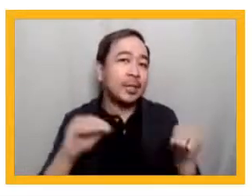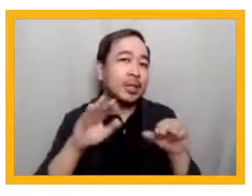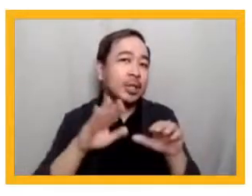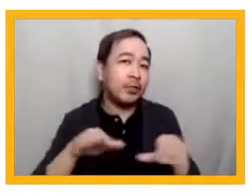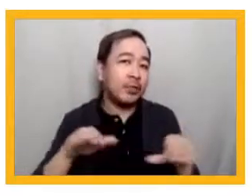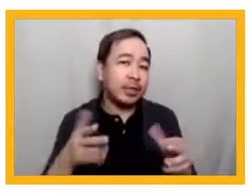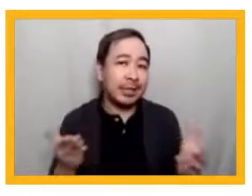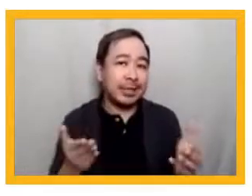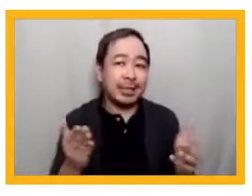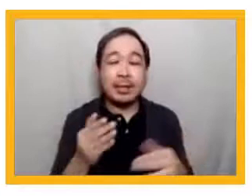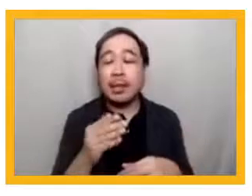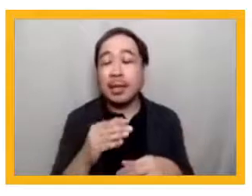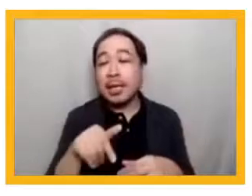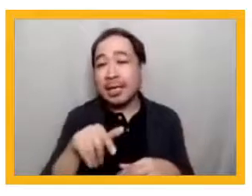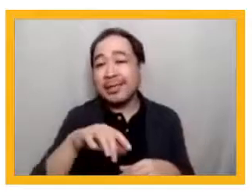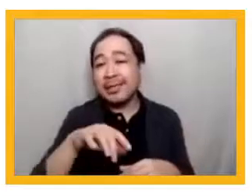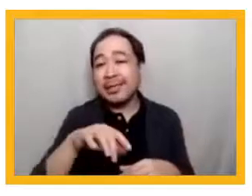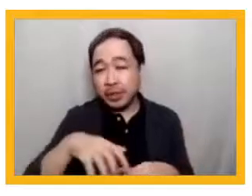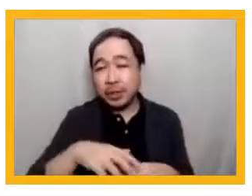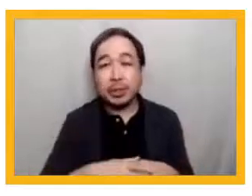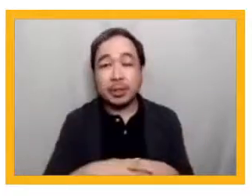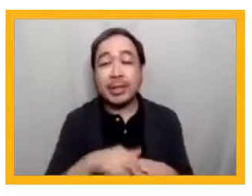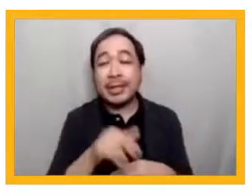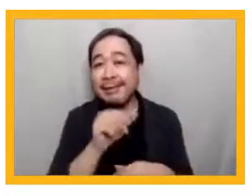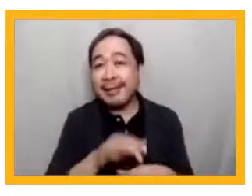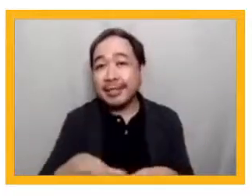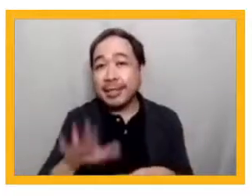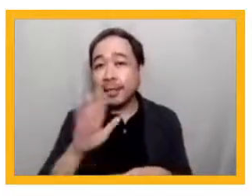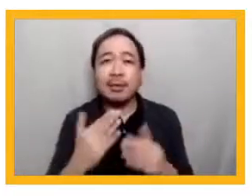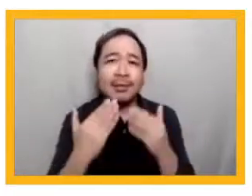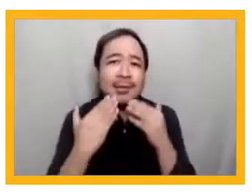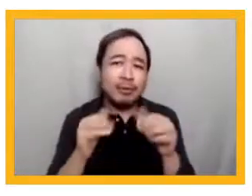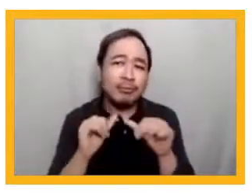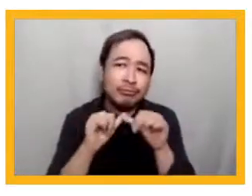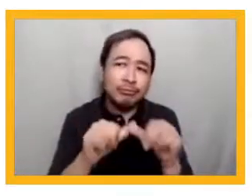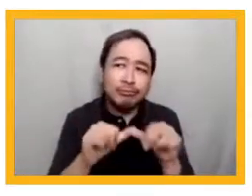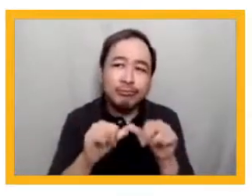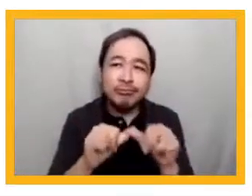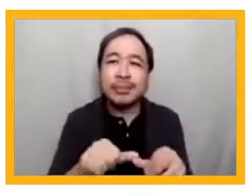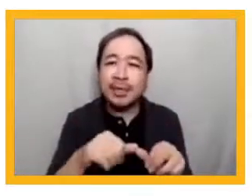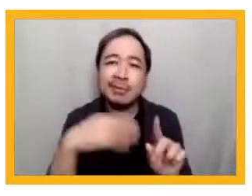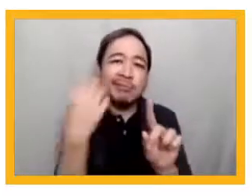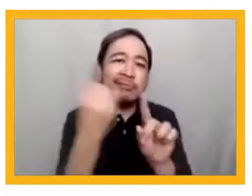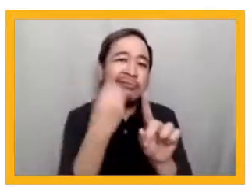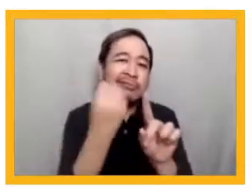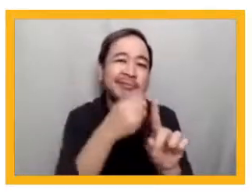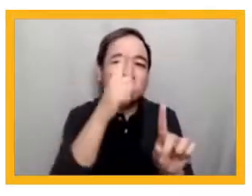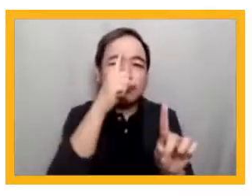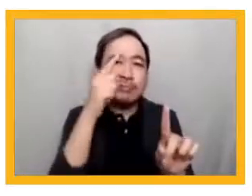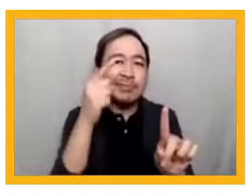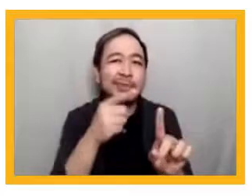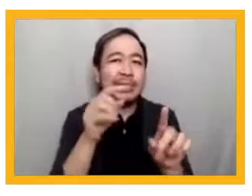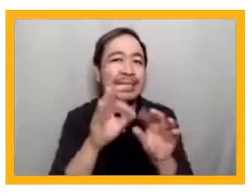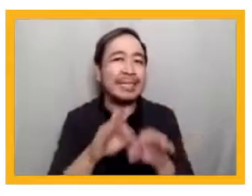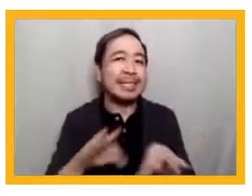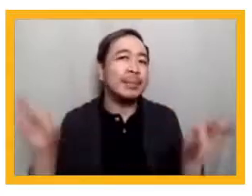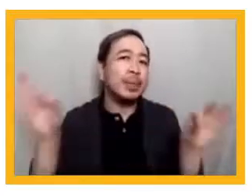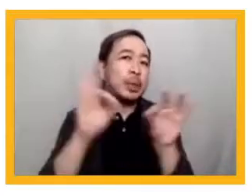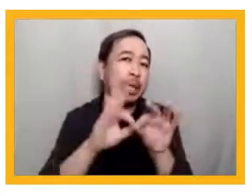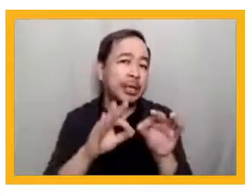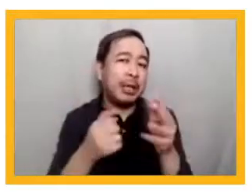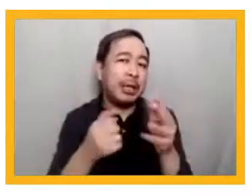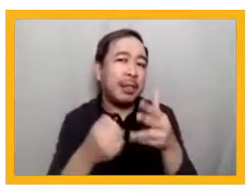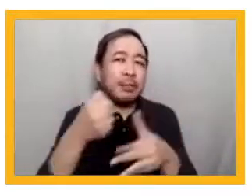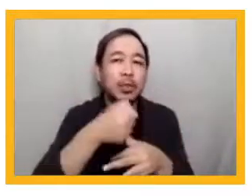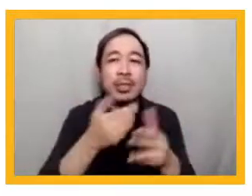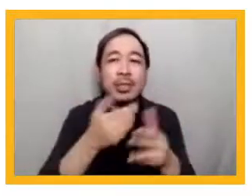region. Thank you for persisting in these objectives and this critically important priority in the face of a pandemic